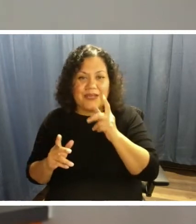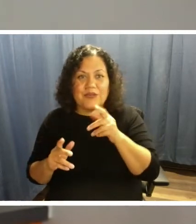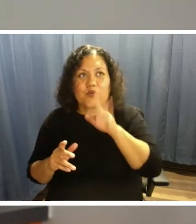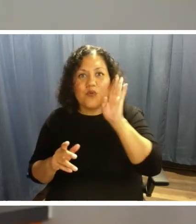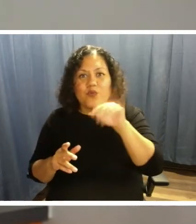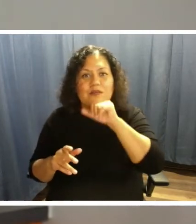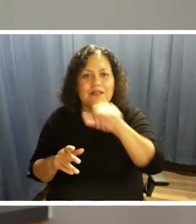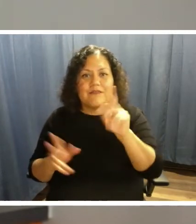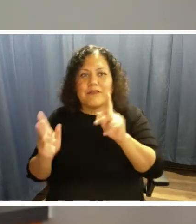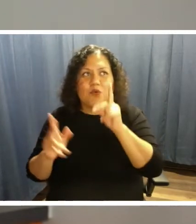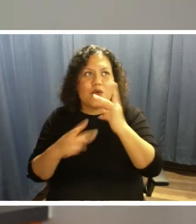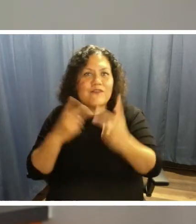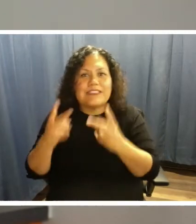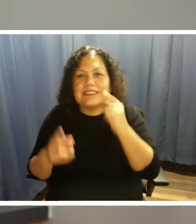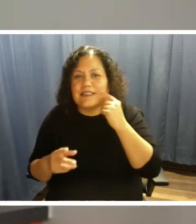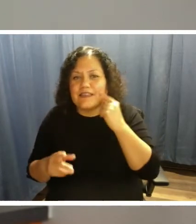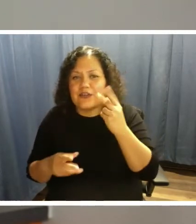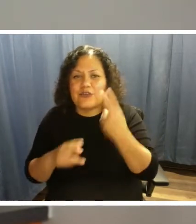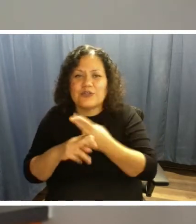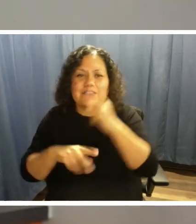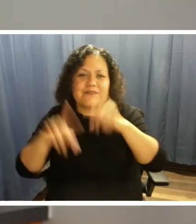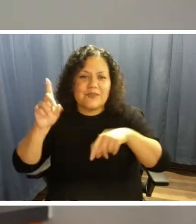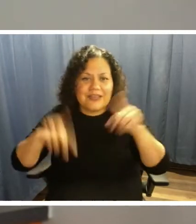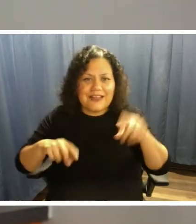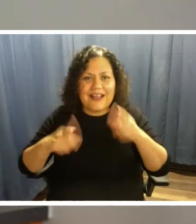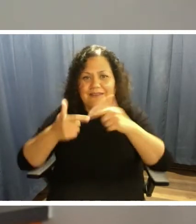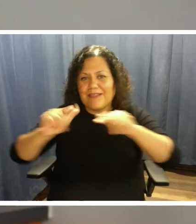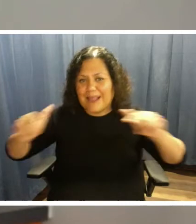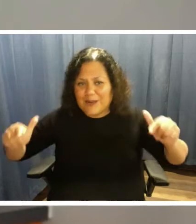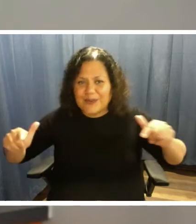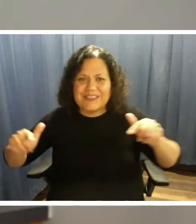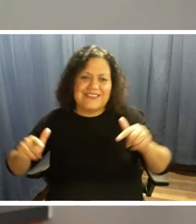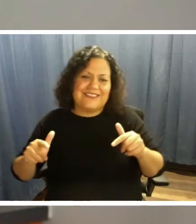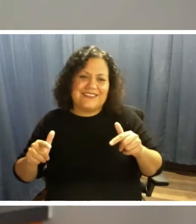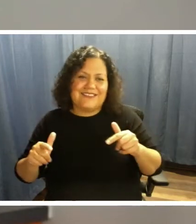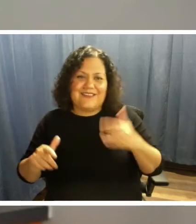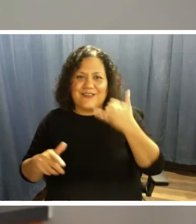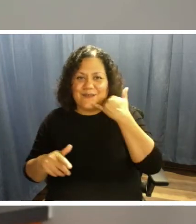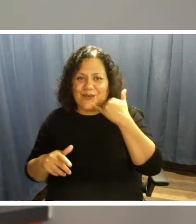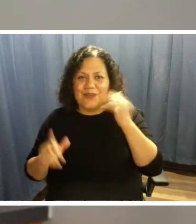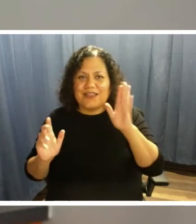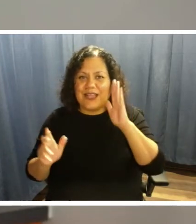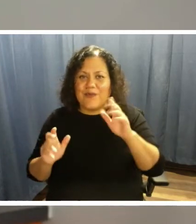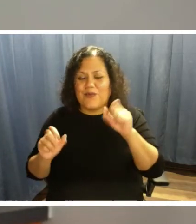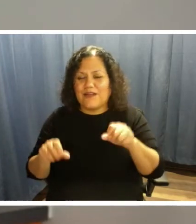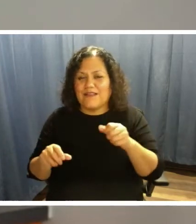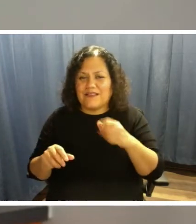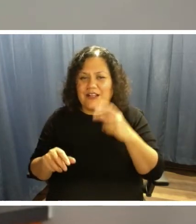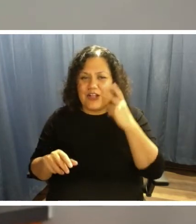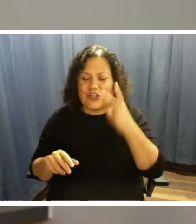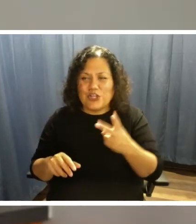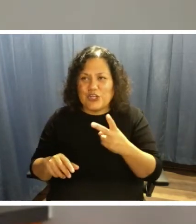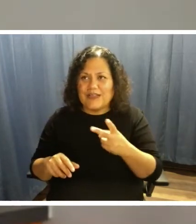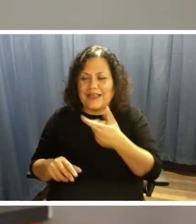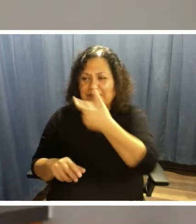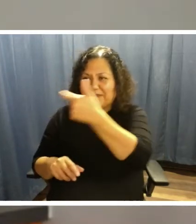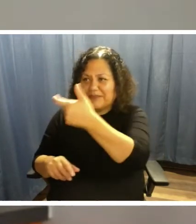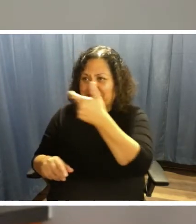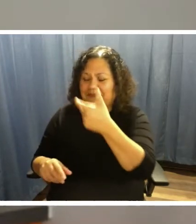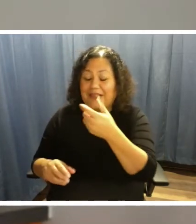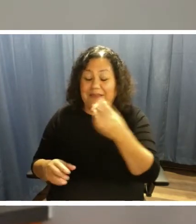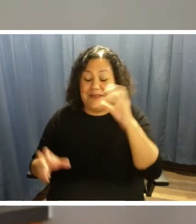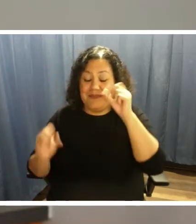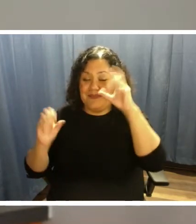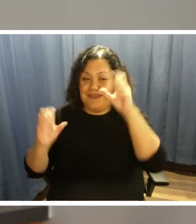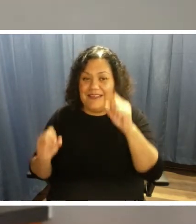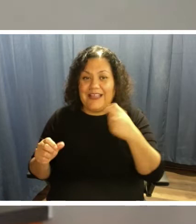a variety of languages on their phones. They're going to be able to look at this thing and they're going to be amazed. And we are the first